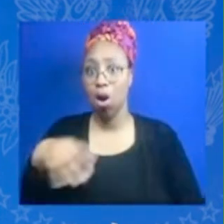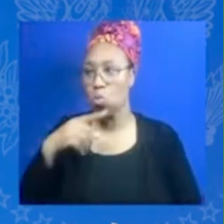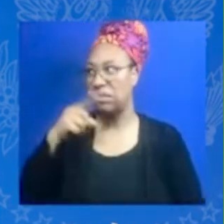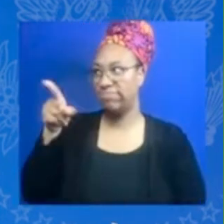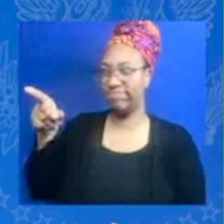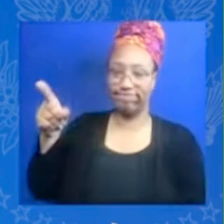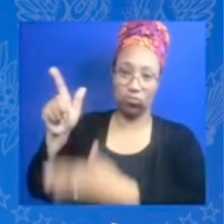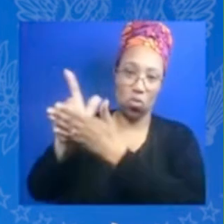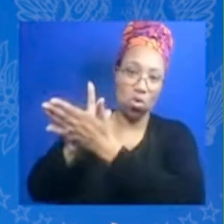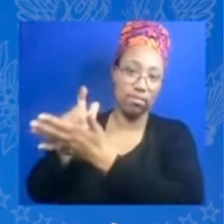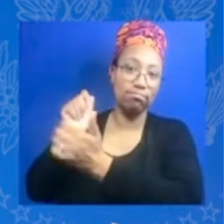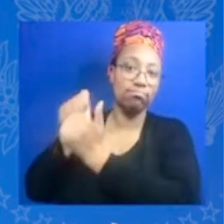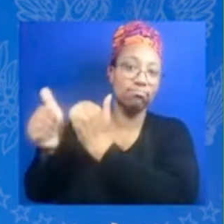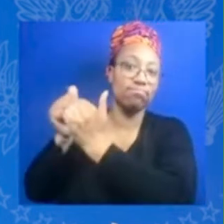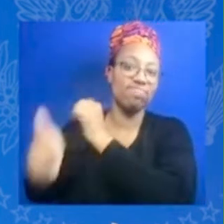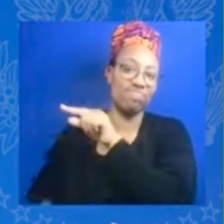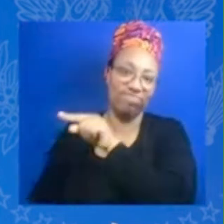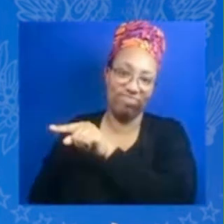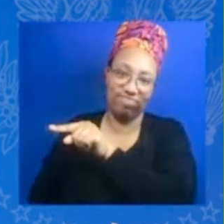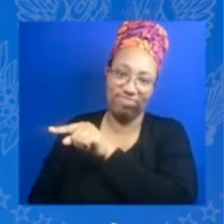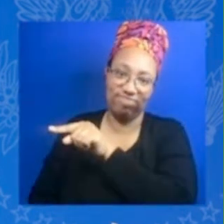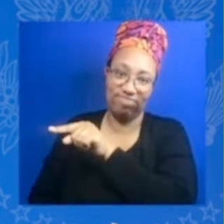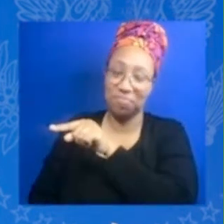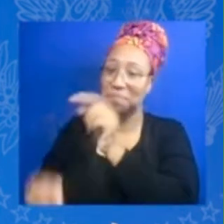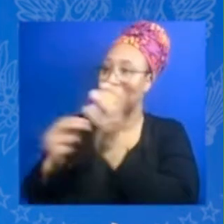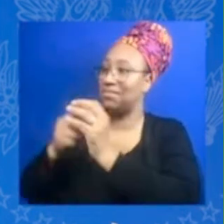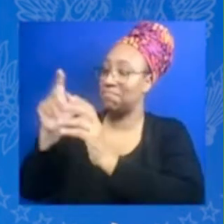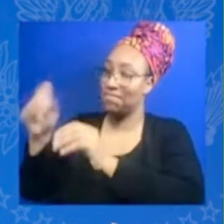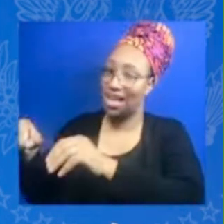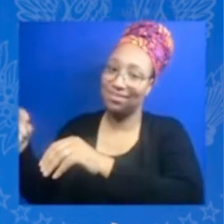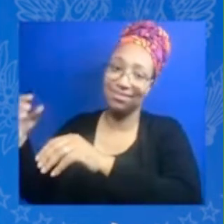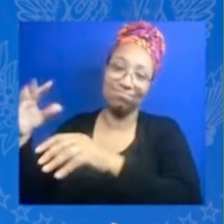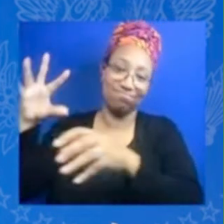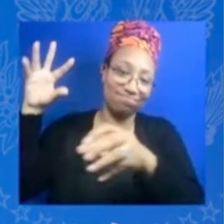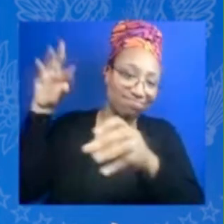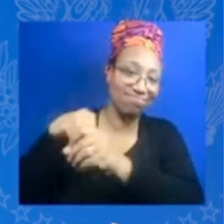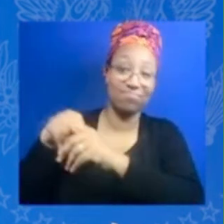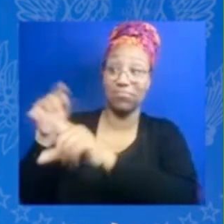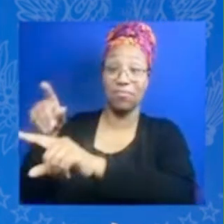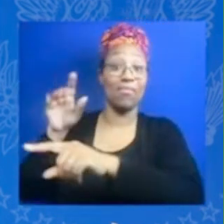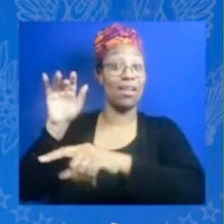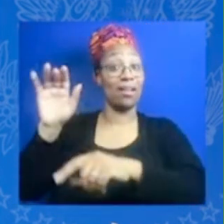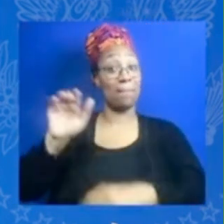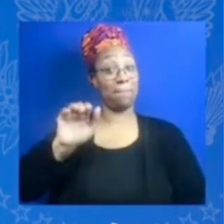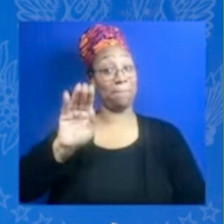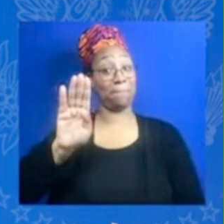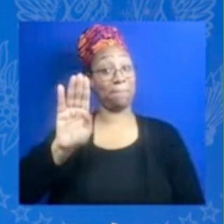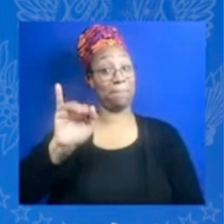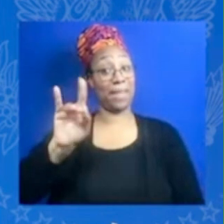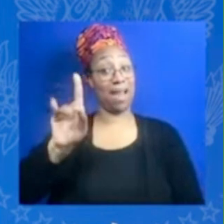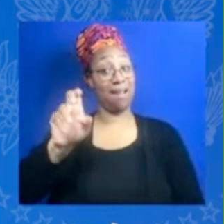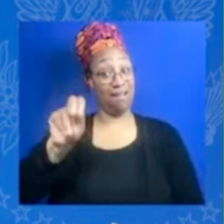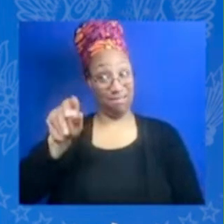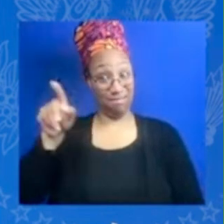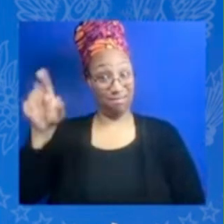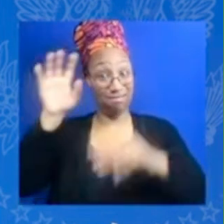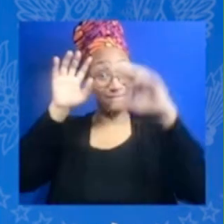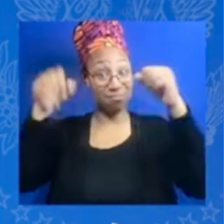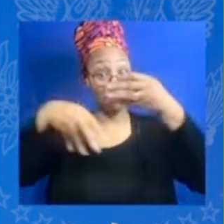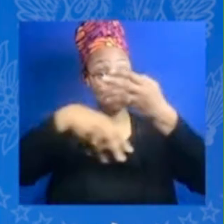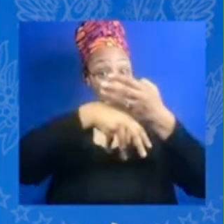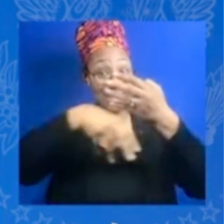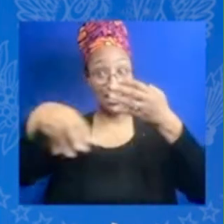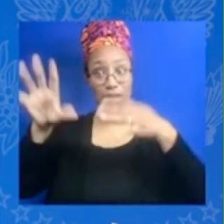and to participate in what this Biden administration has done with respect to the investment that is coming down the line for clean energy